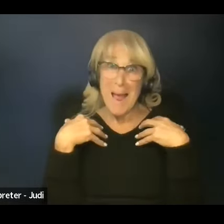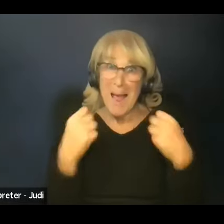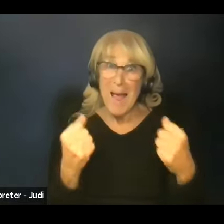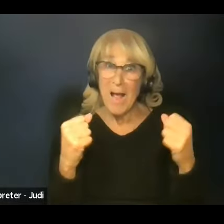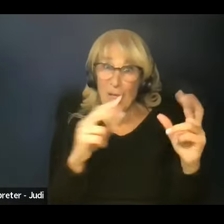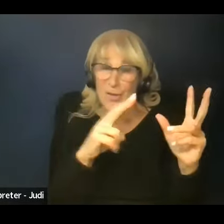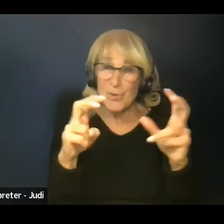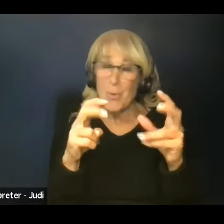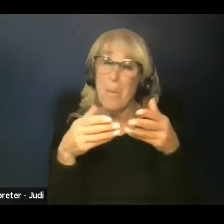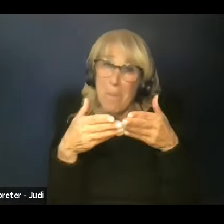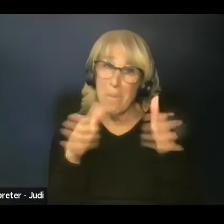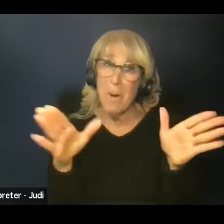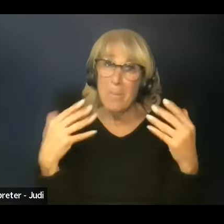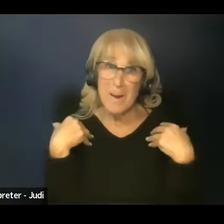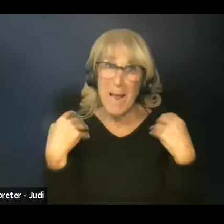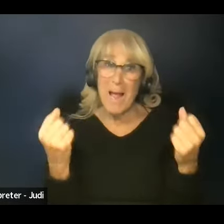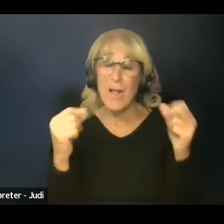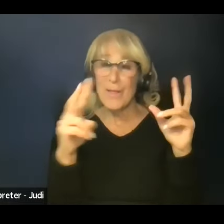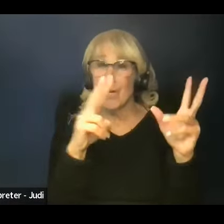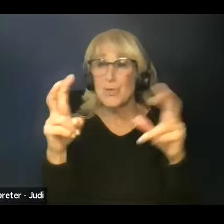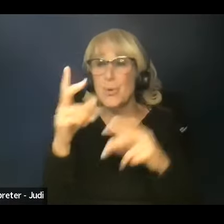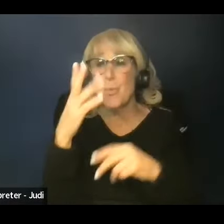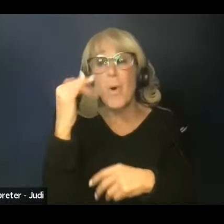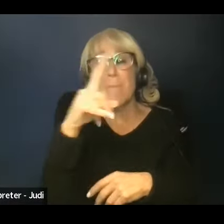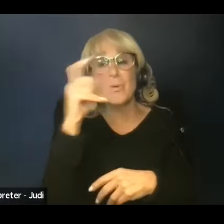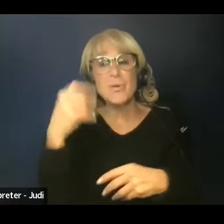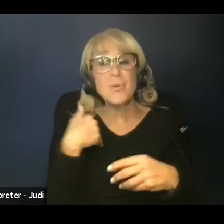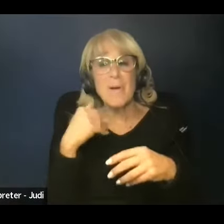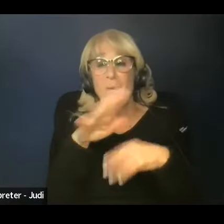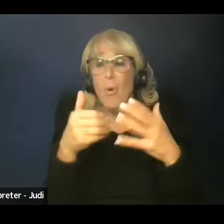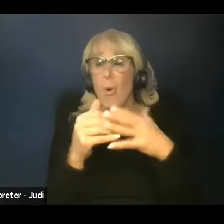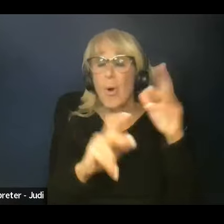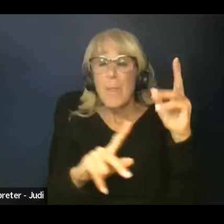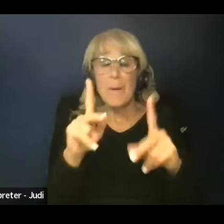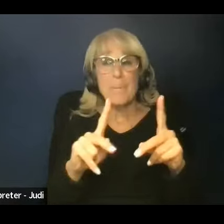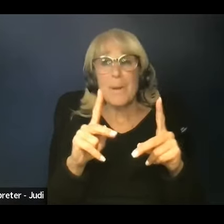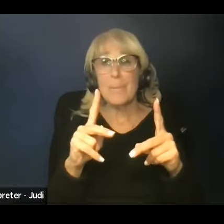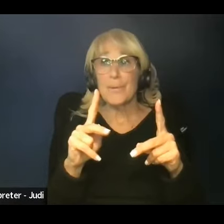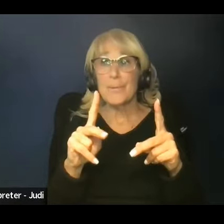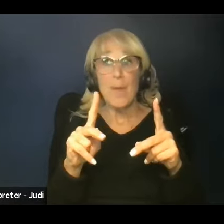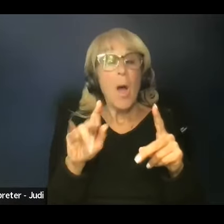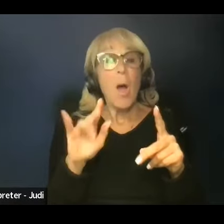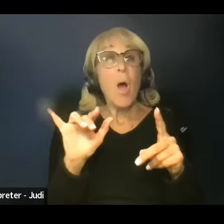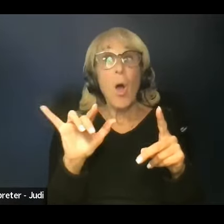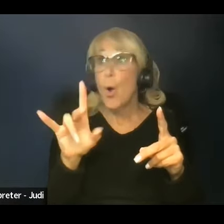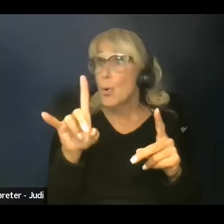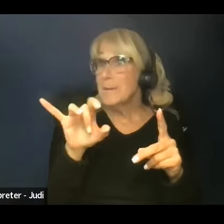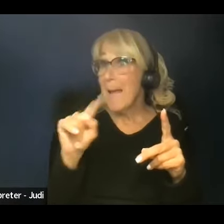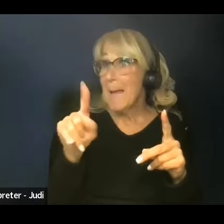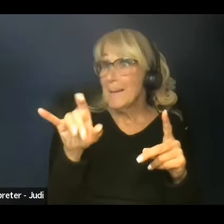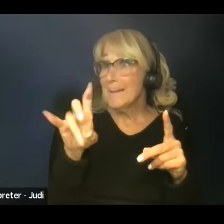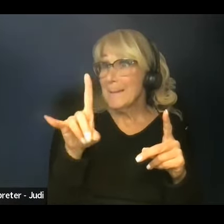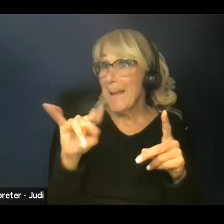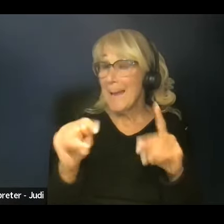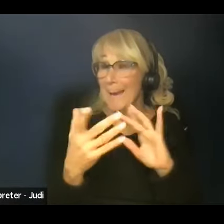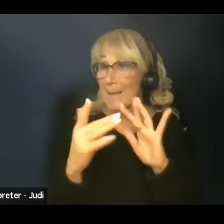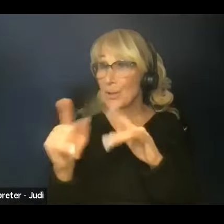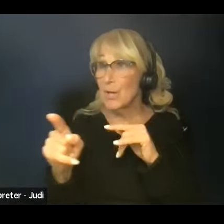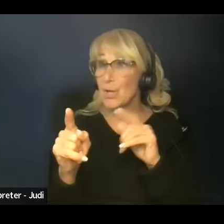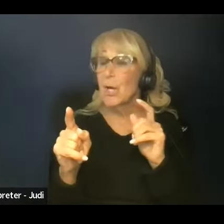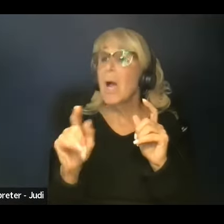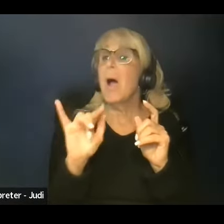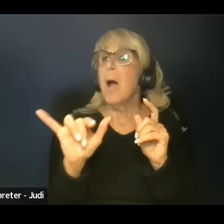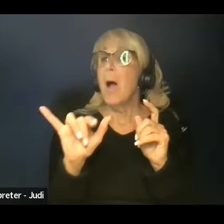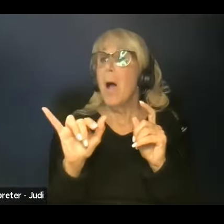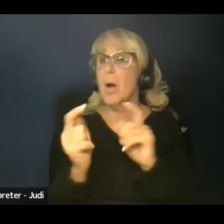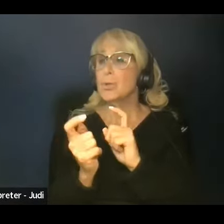a public health issue, because you have all these people taking up on diets that they saw on the internet and changing them from like